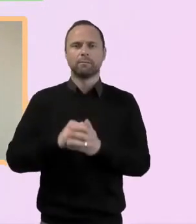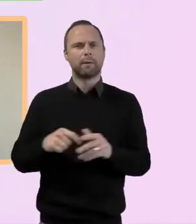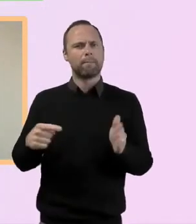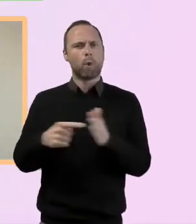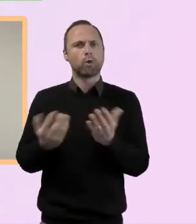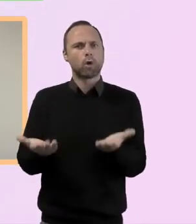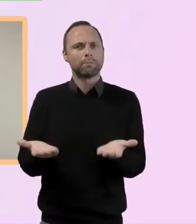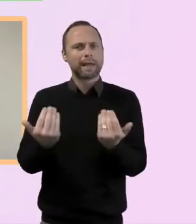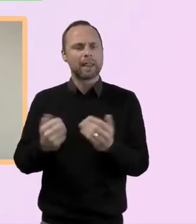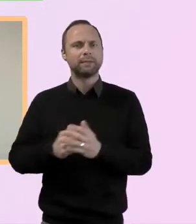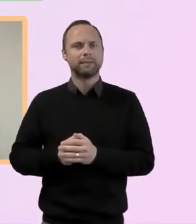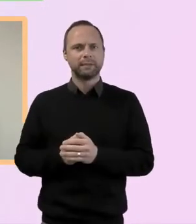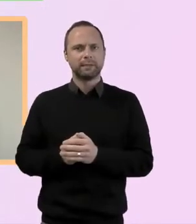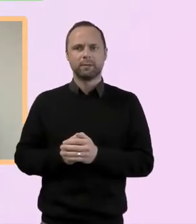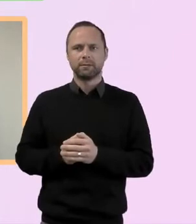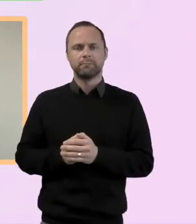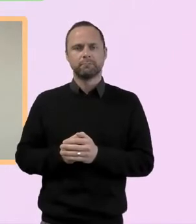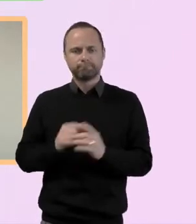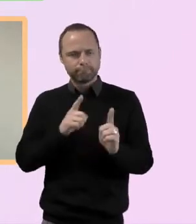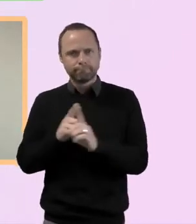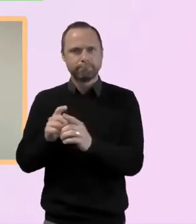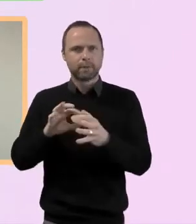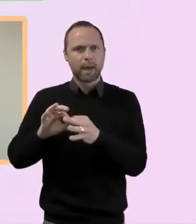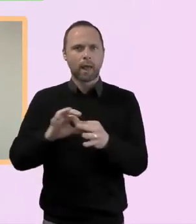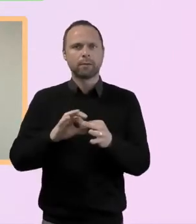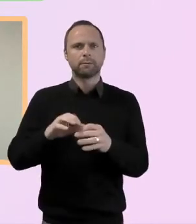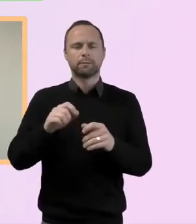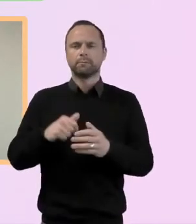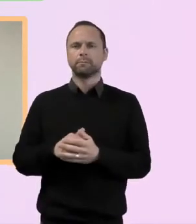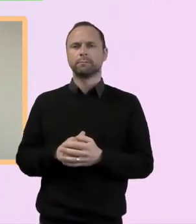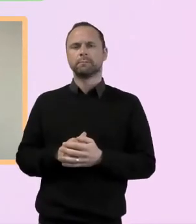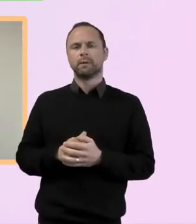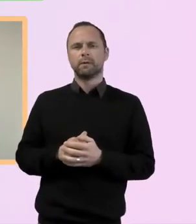Do we have to have vision or is it more about revelation?